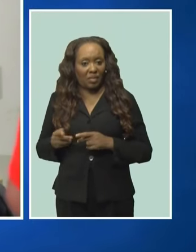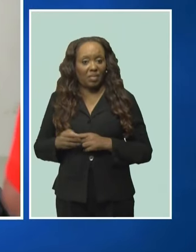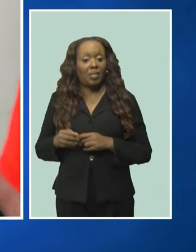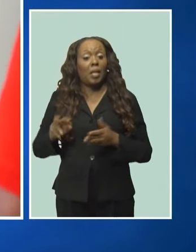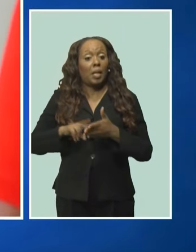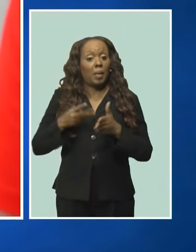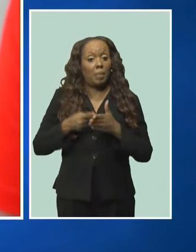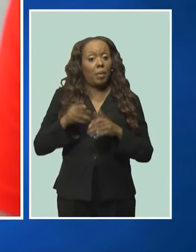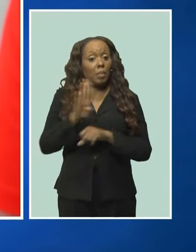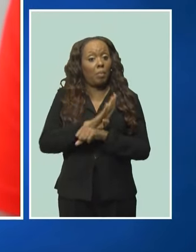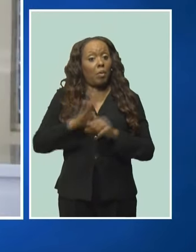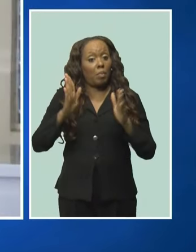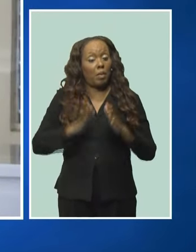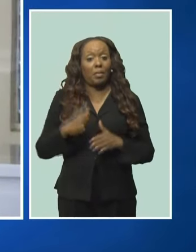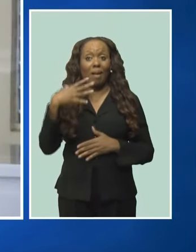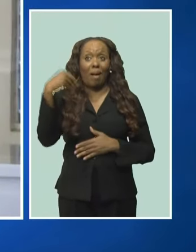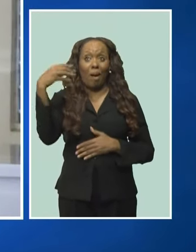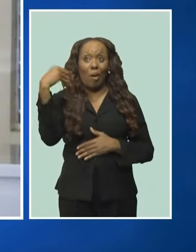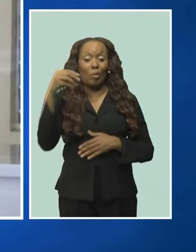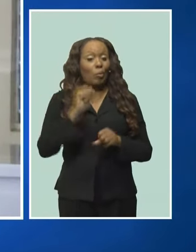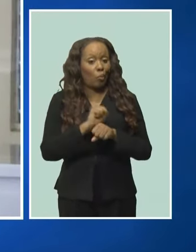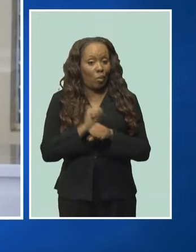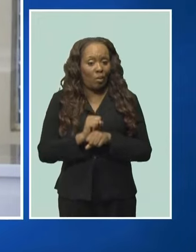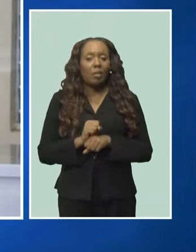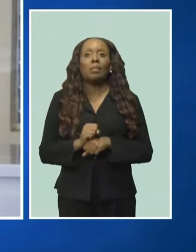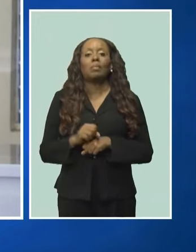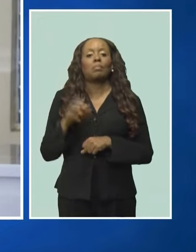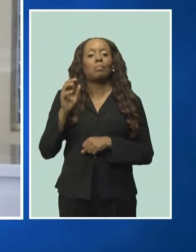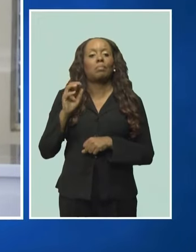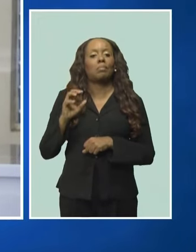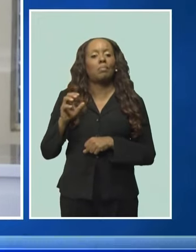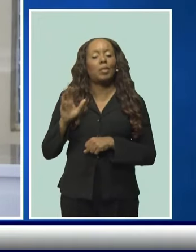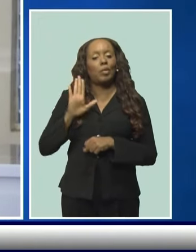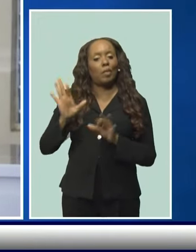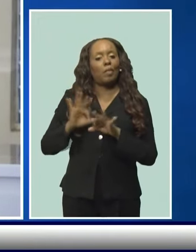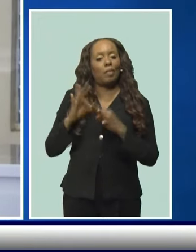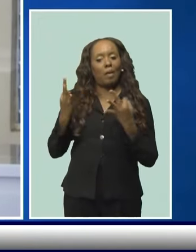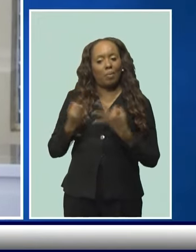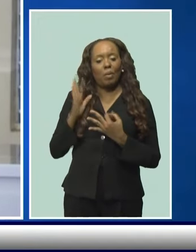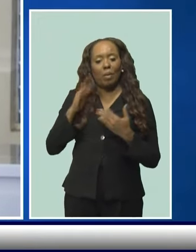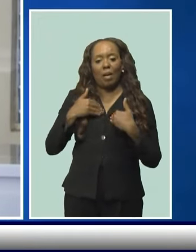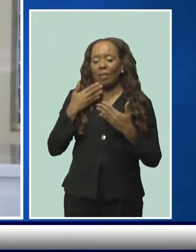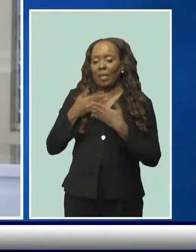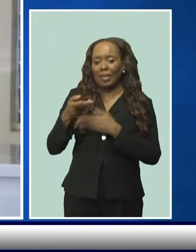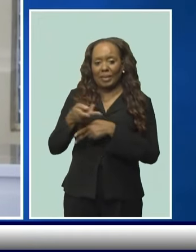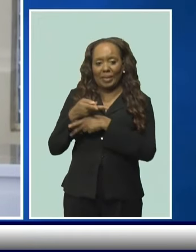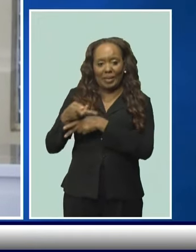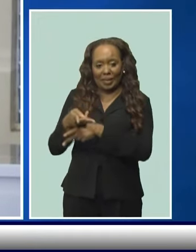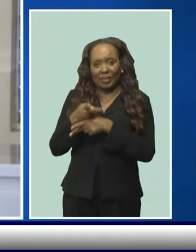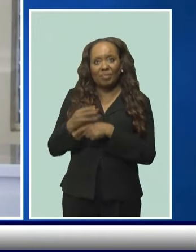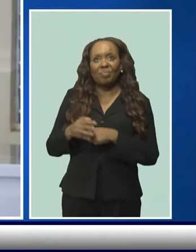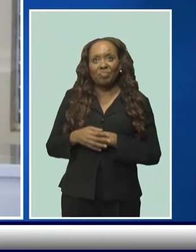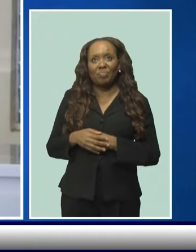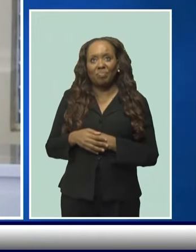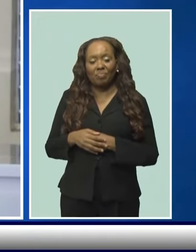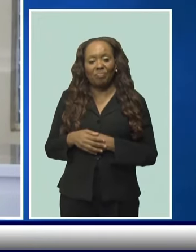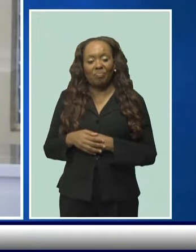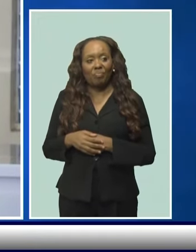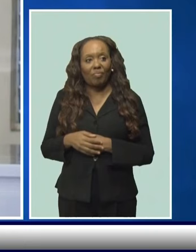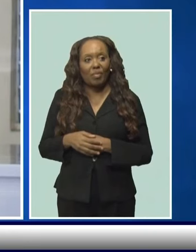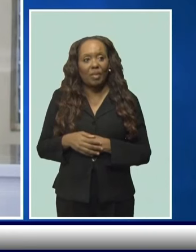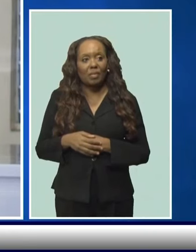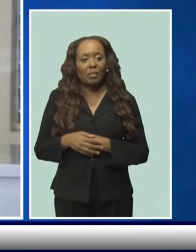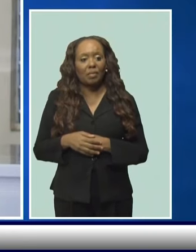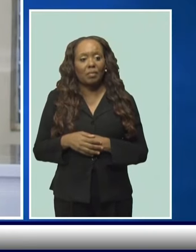are cared for. For the first time in a long time having new daycare and elderly care facilities at Pelican Village